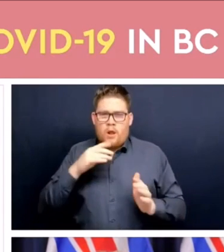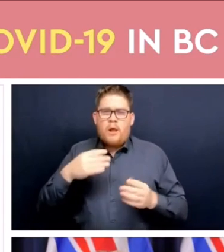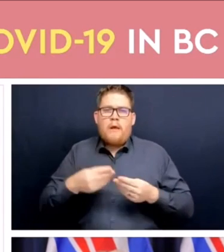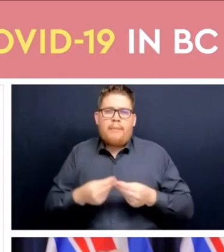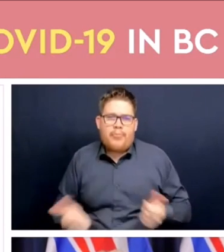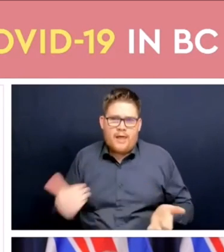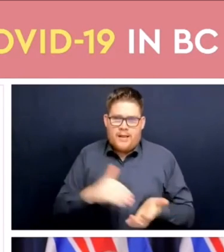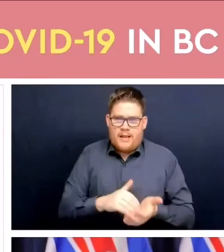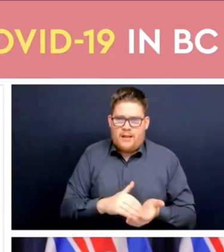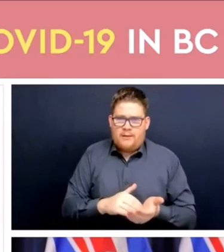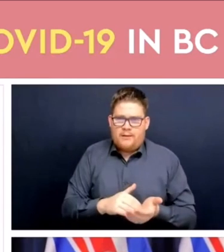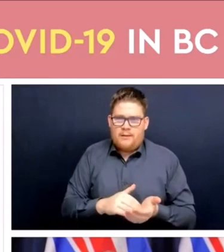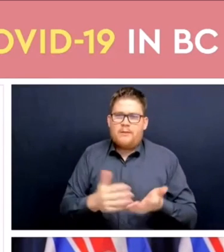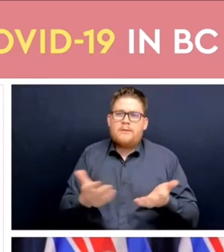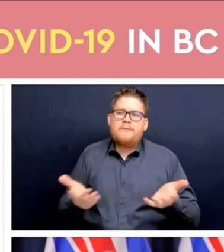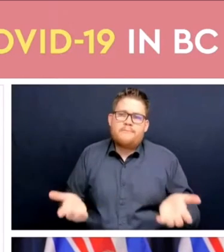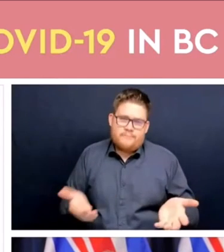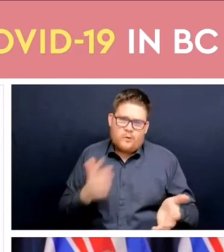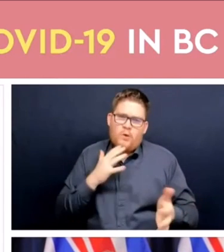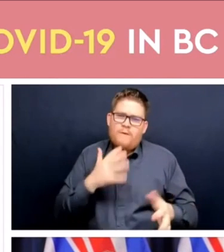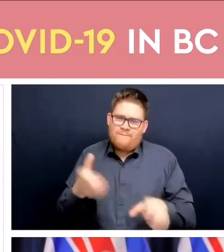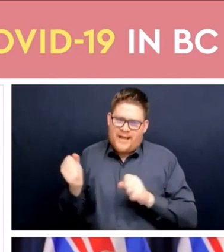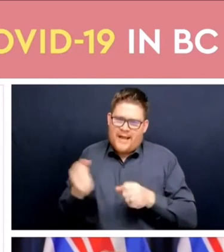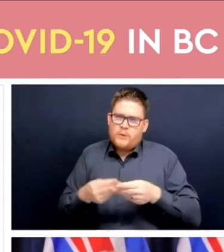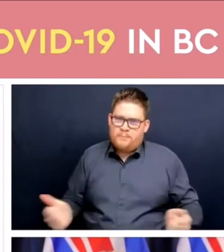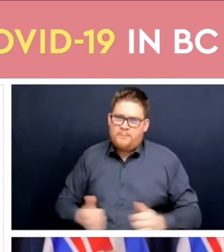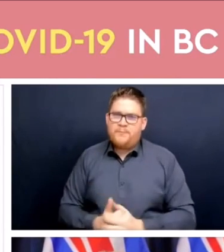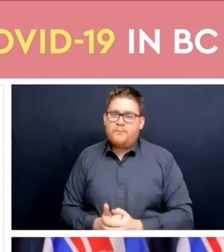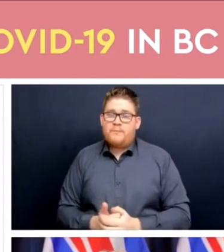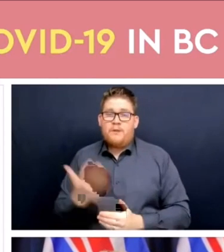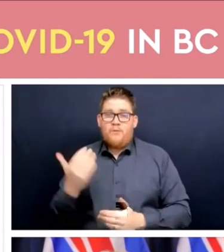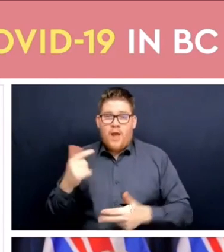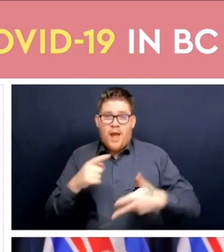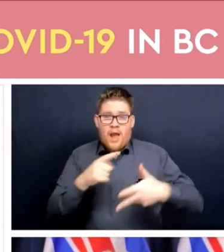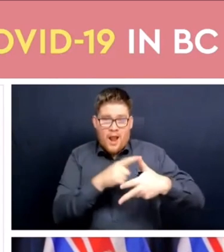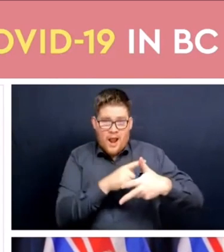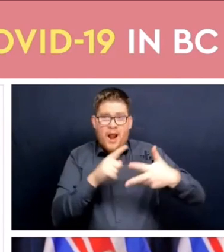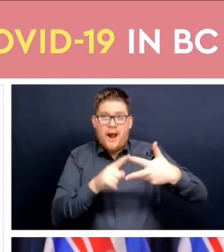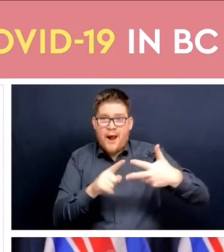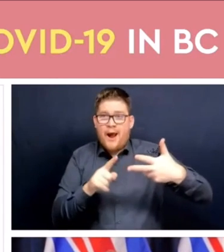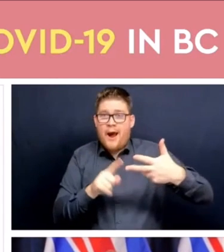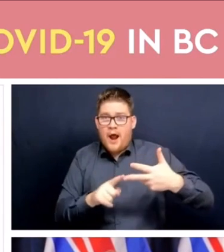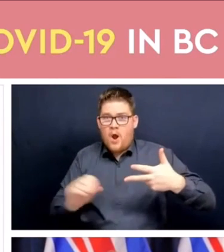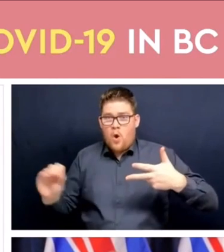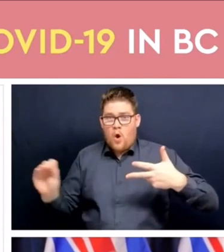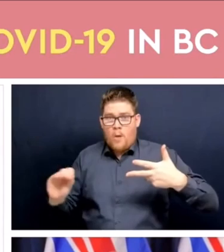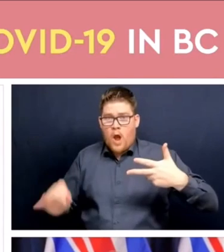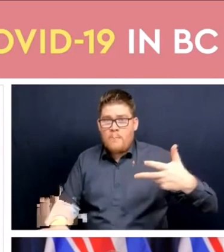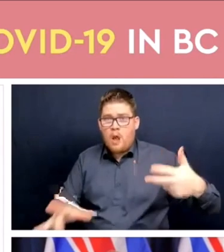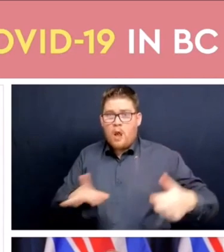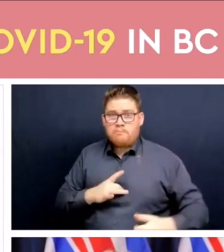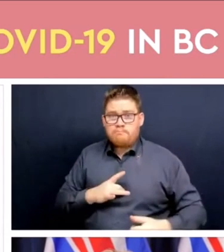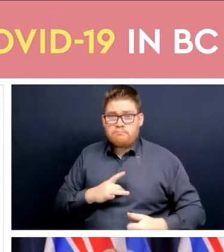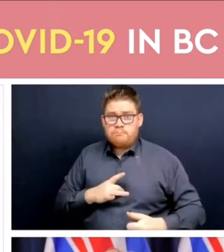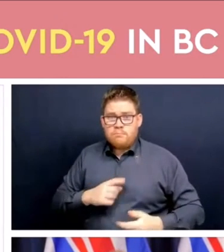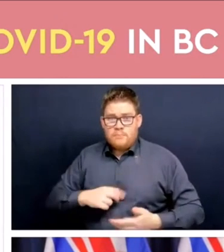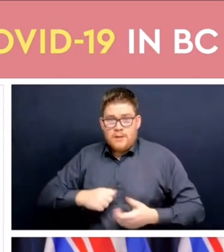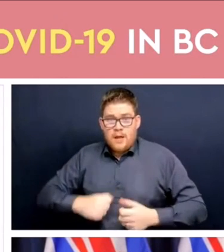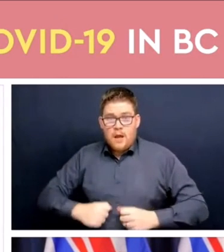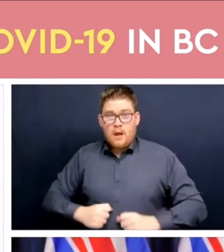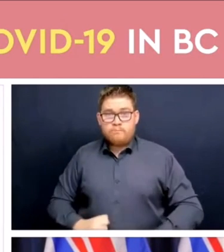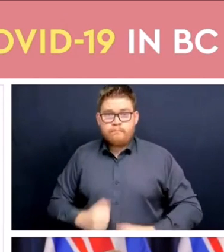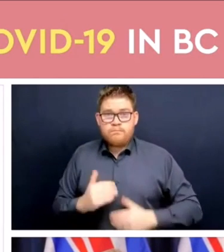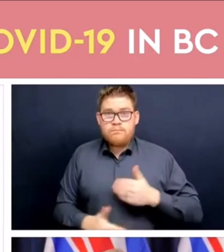Omicron on the top of having vaccine that you get a very strong booster dose response from that infection and you're